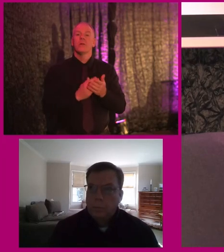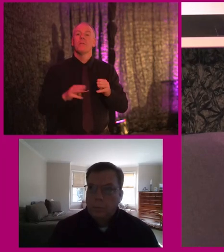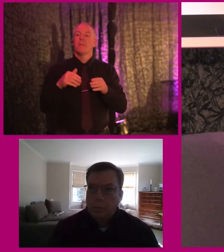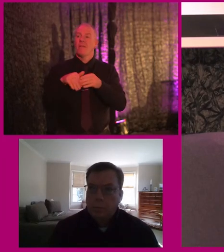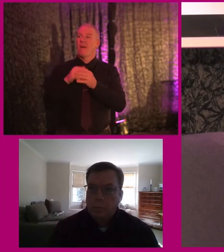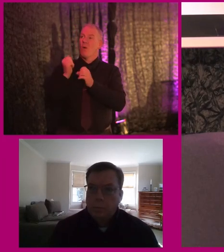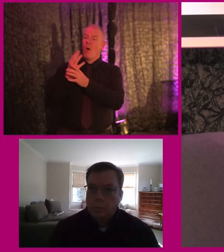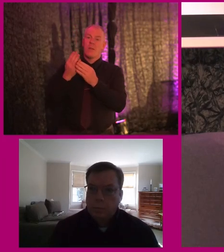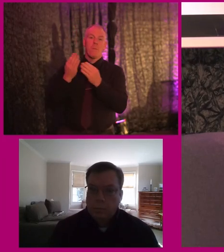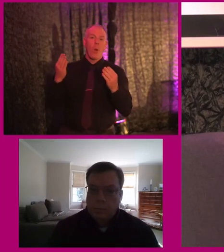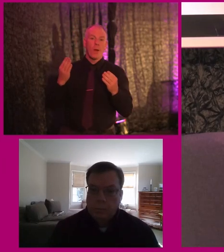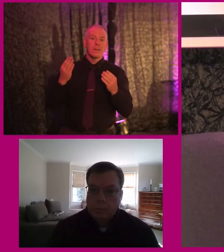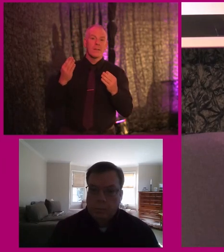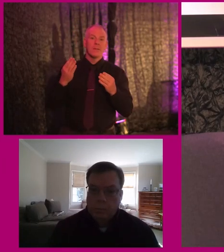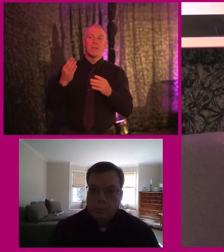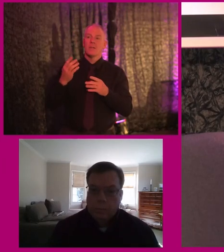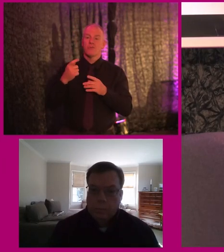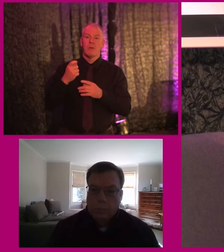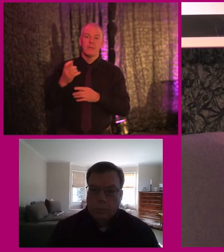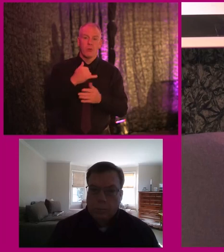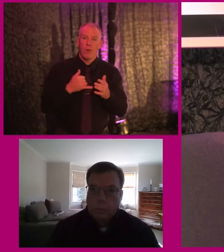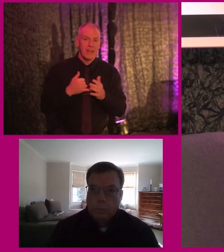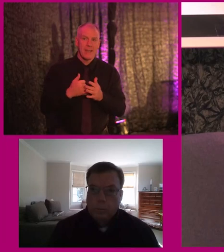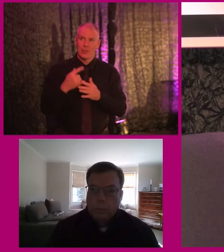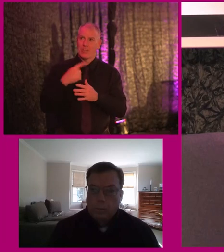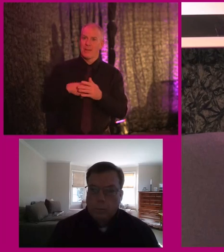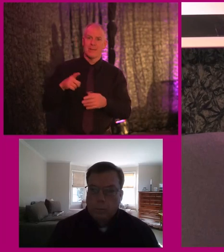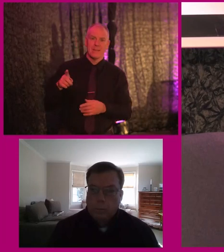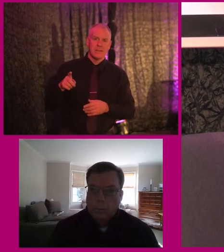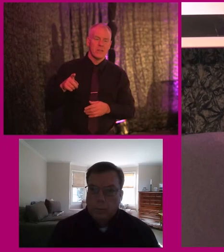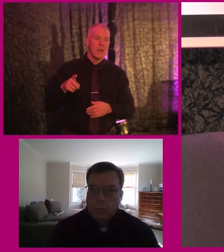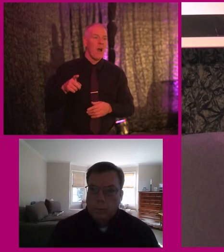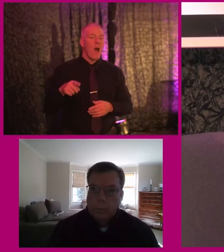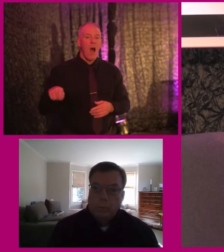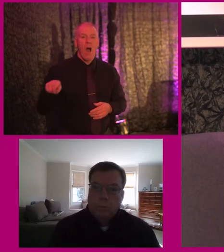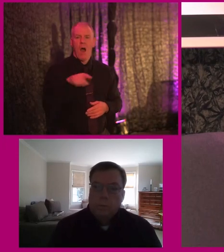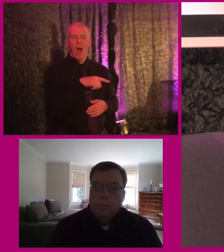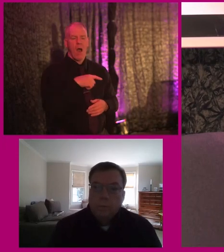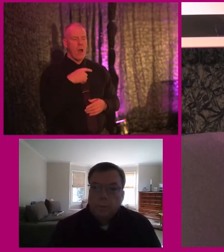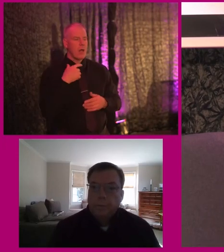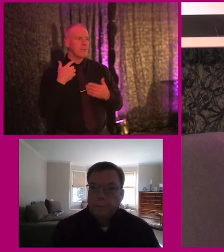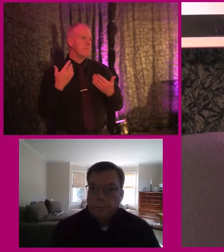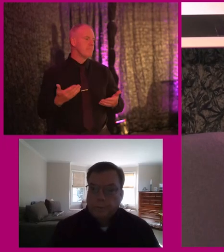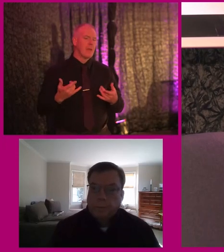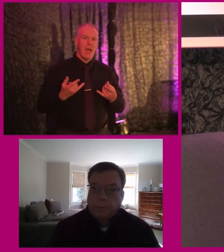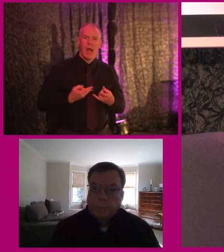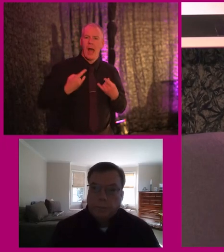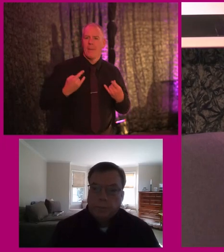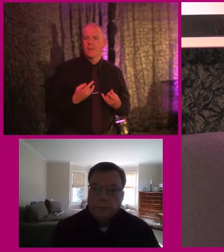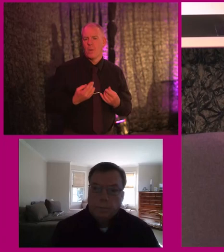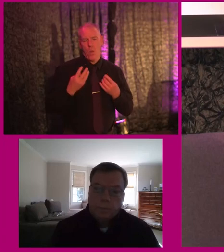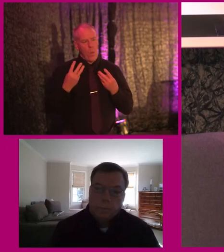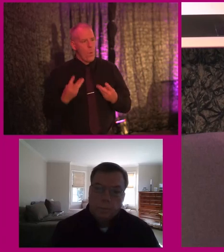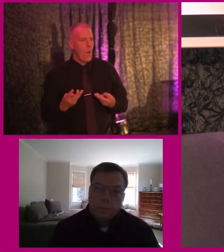each of the disability transport organizations. All of those people will be really happy and prepared and